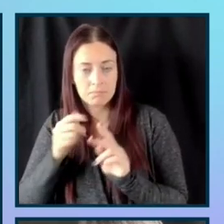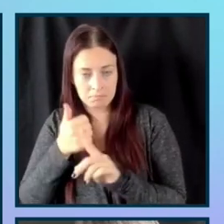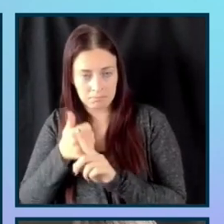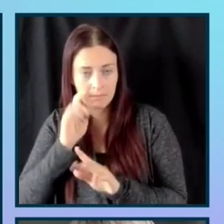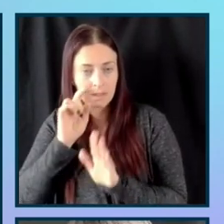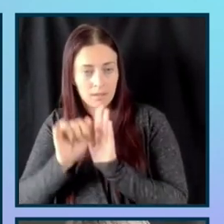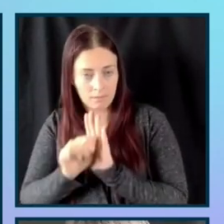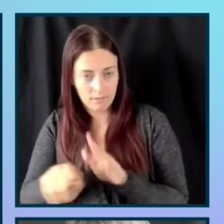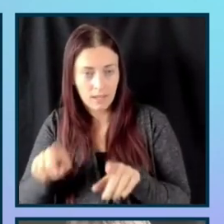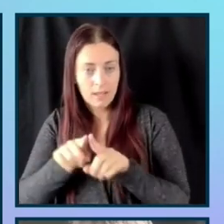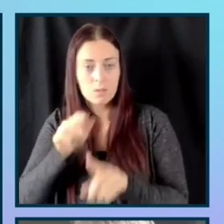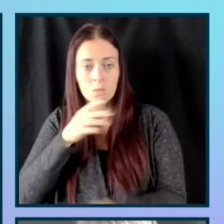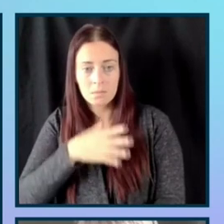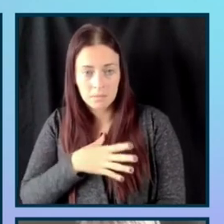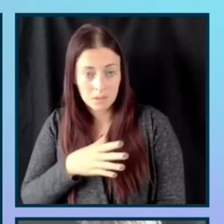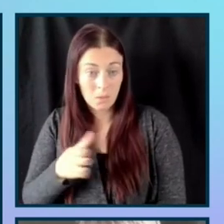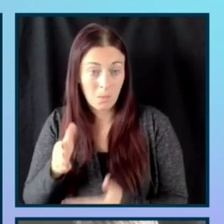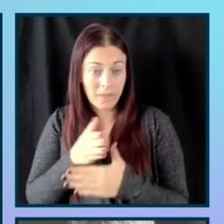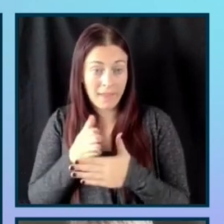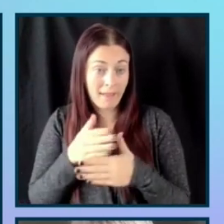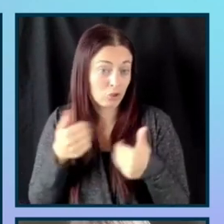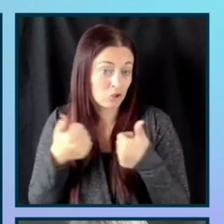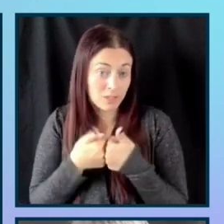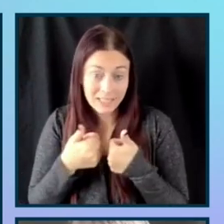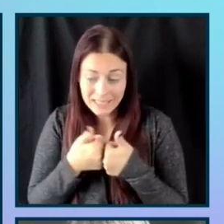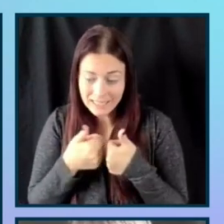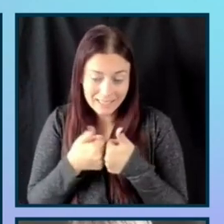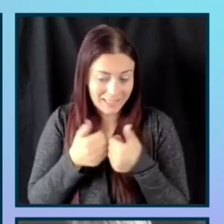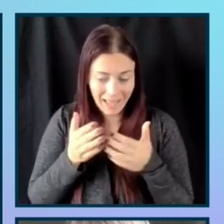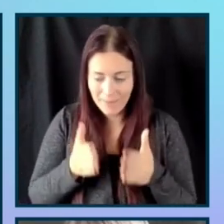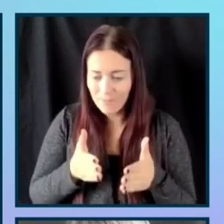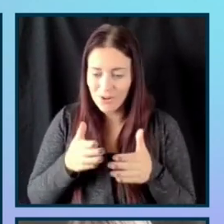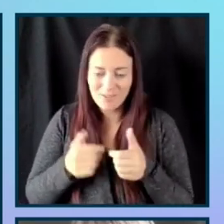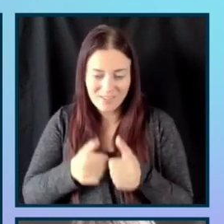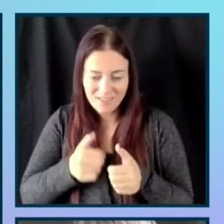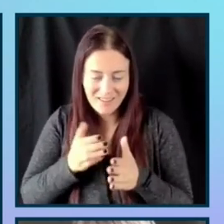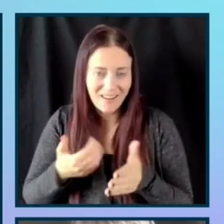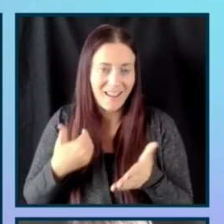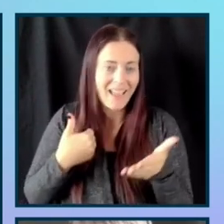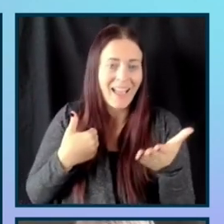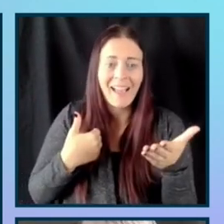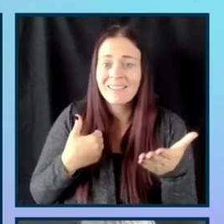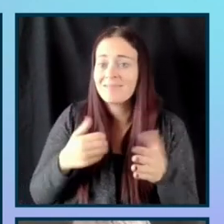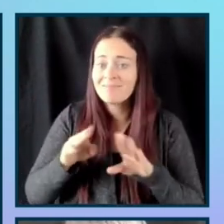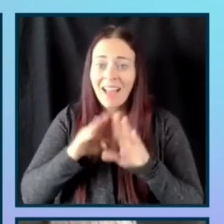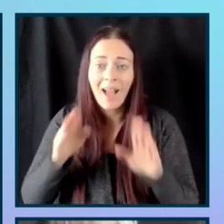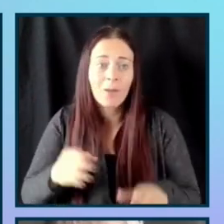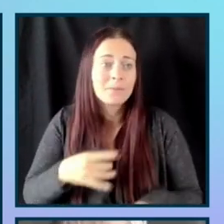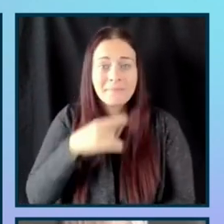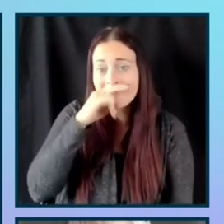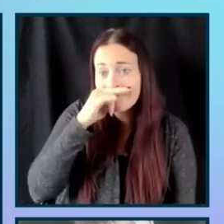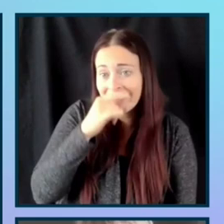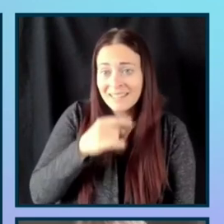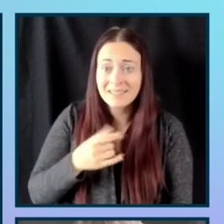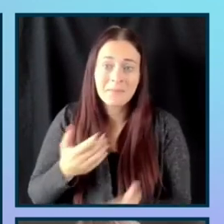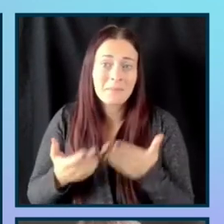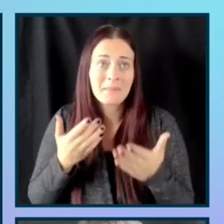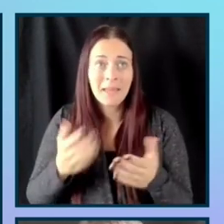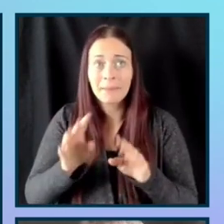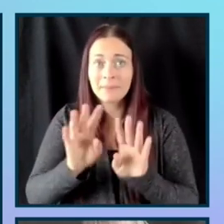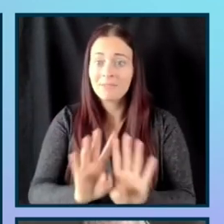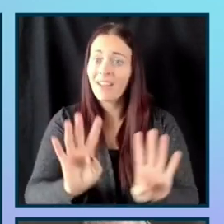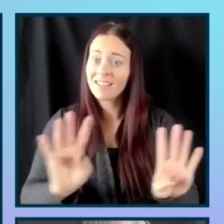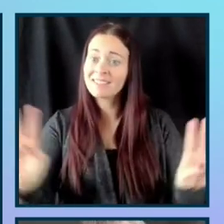average gamer actually owns a house and has kids and maybe even a picket fence, um, and a little joking about the other part. But,